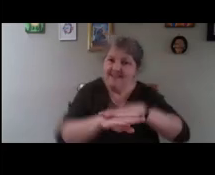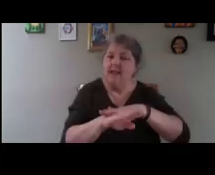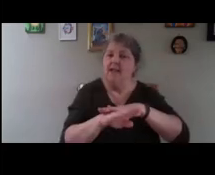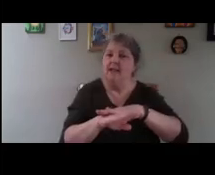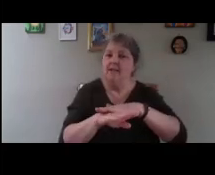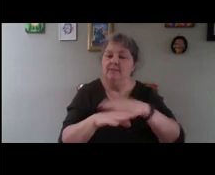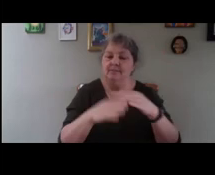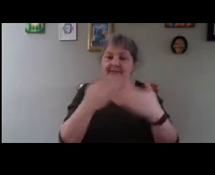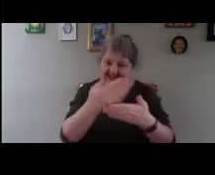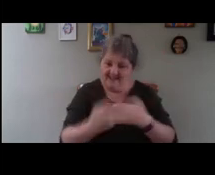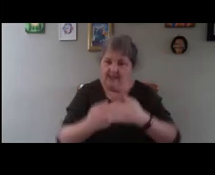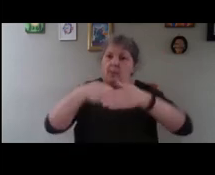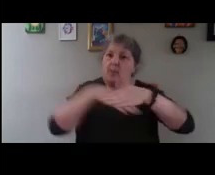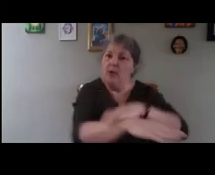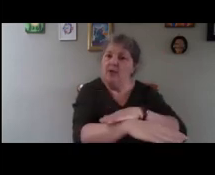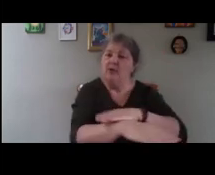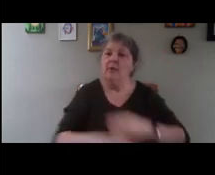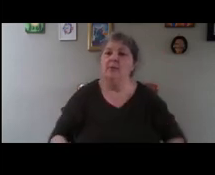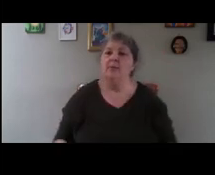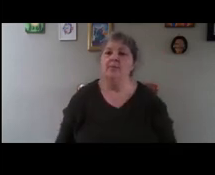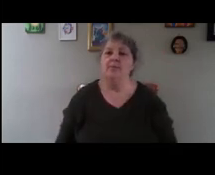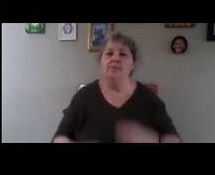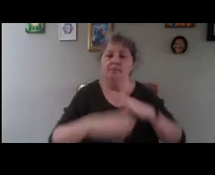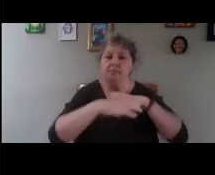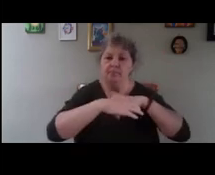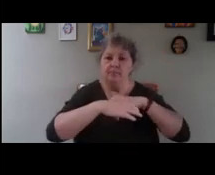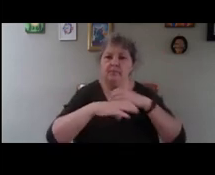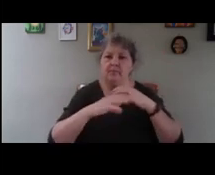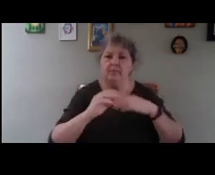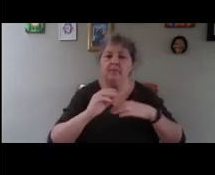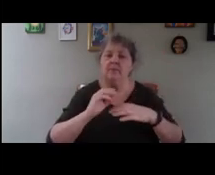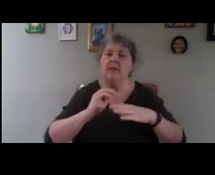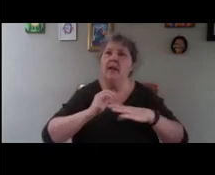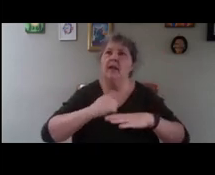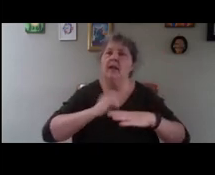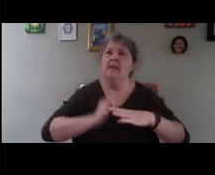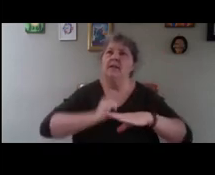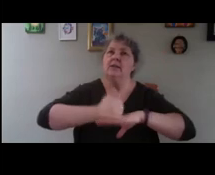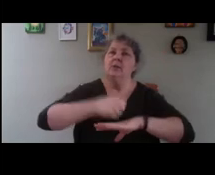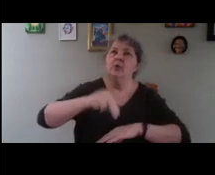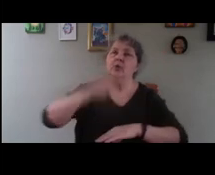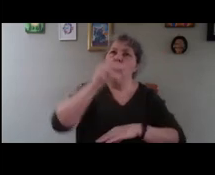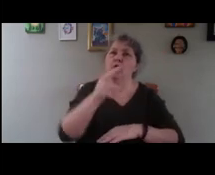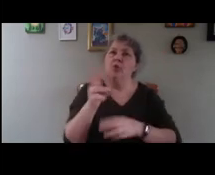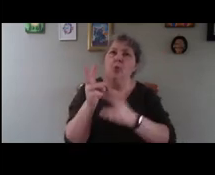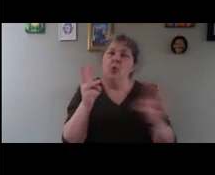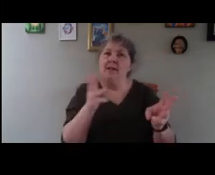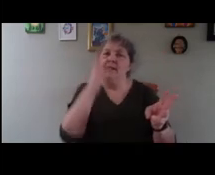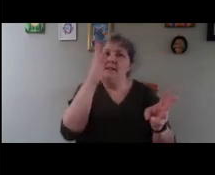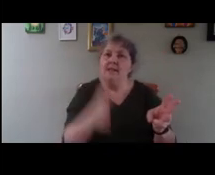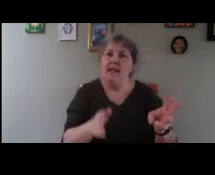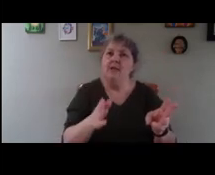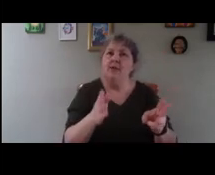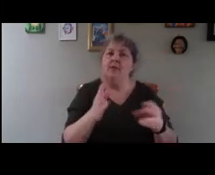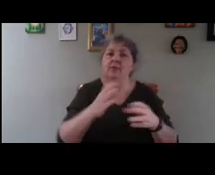I will have it set up on the north-west side of the polytunnel. I'm going to show you